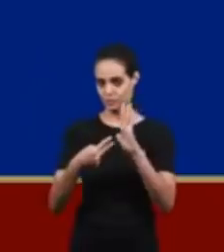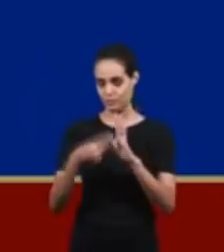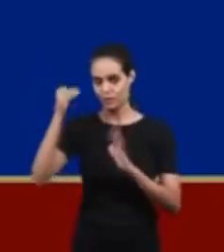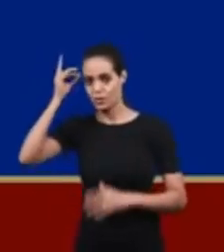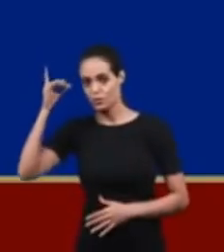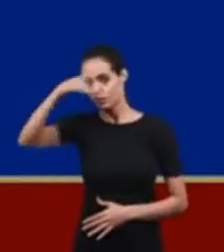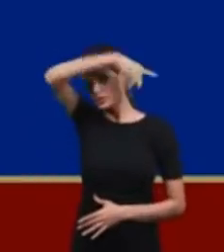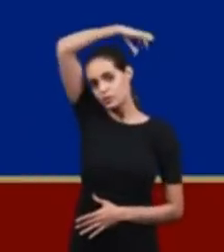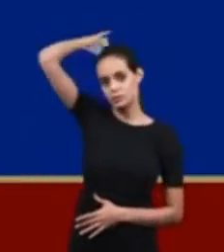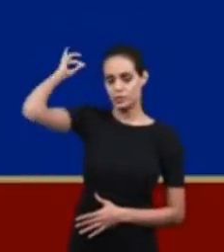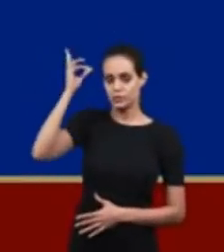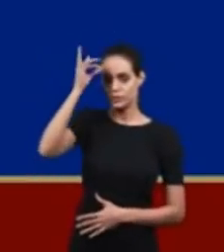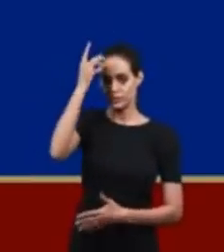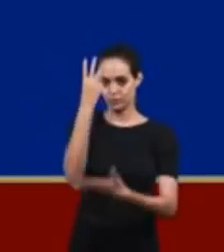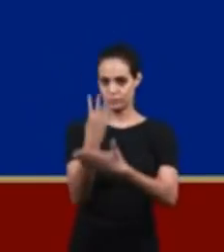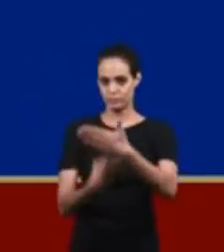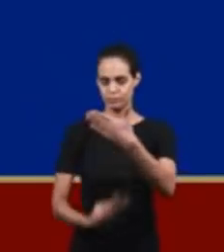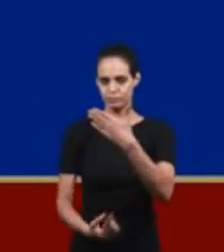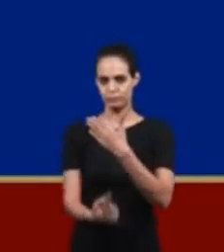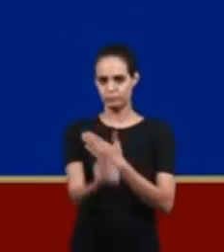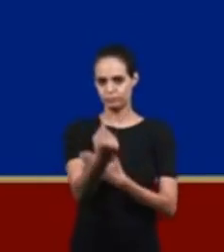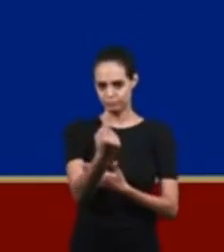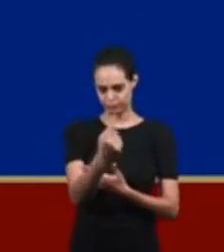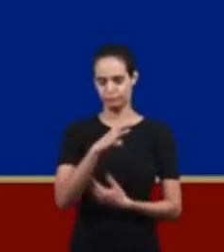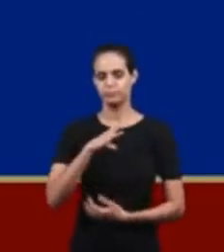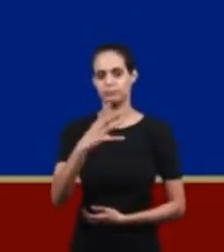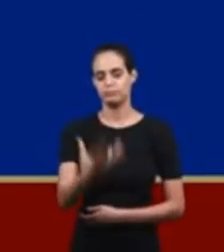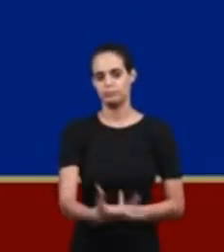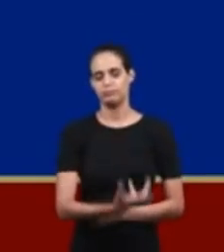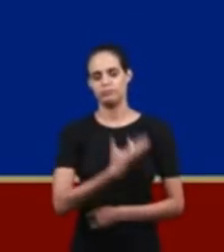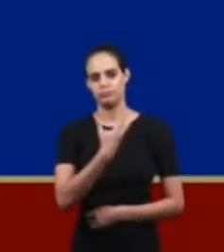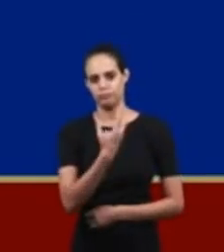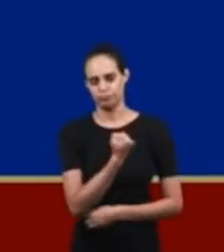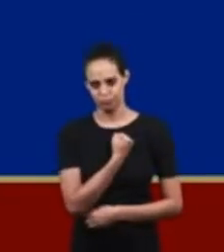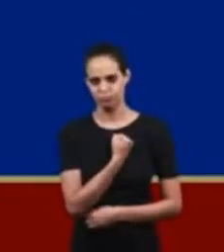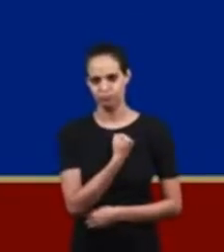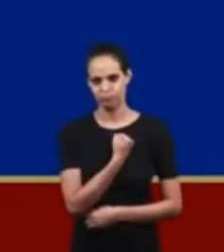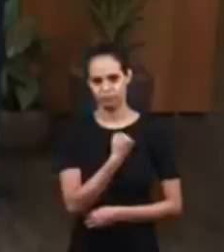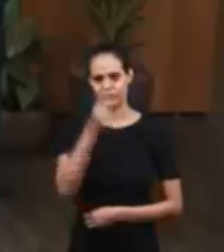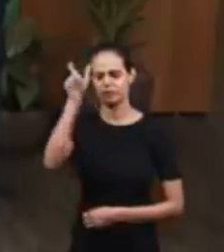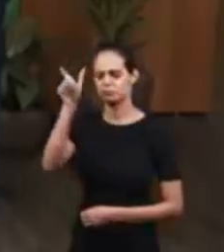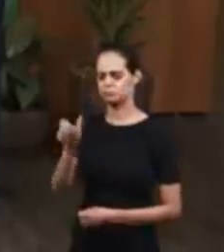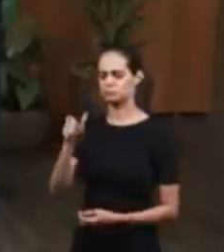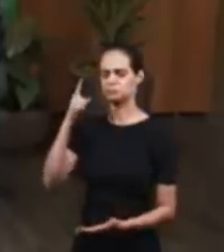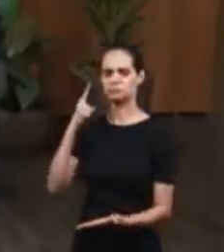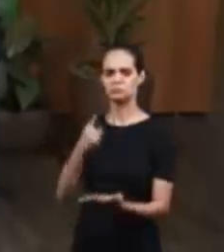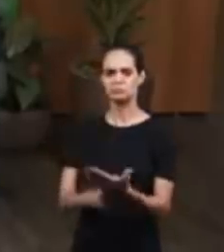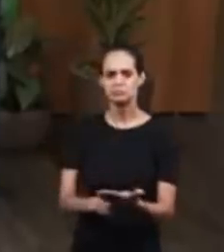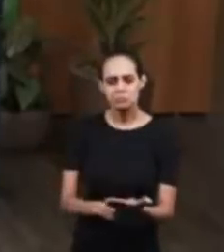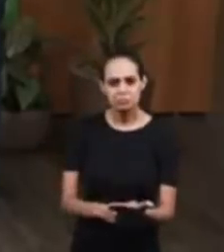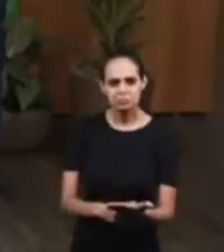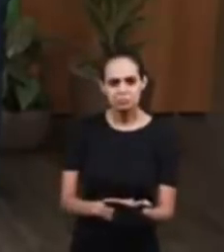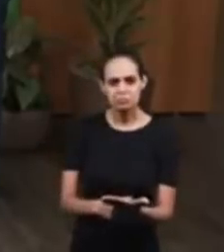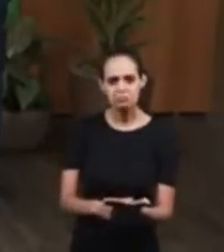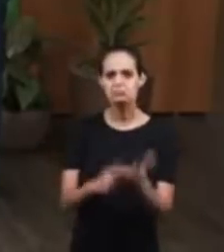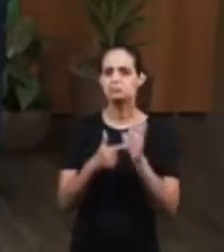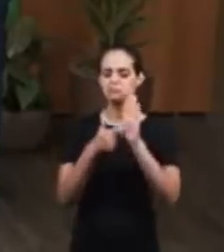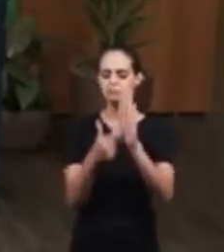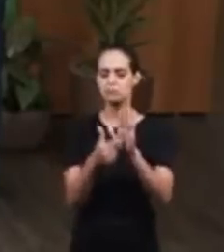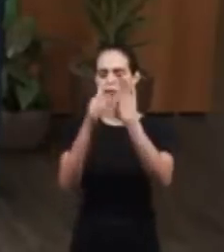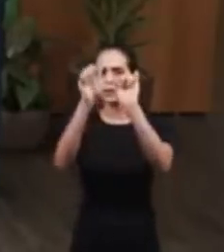the new birth. Because he who gives man the condition to a new birth.